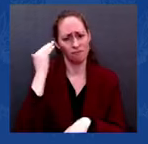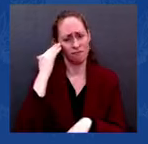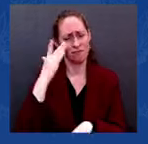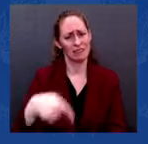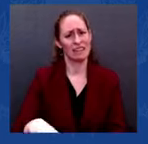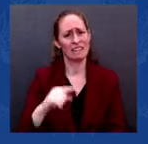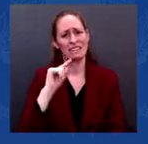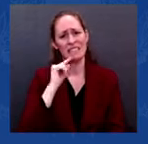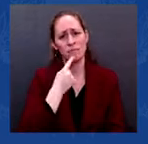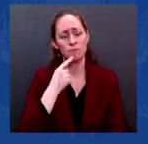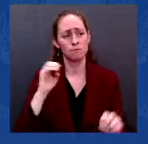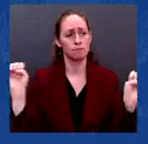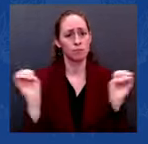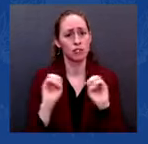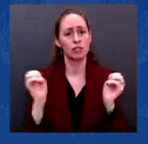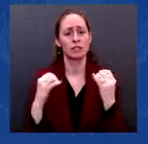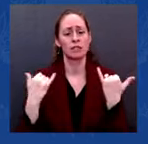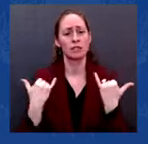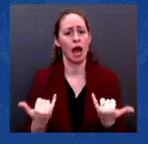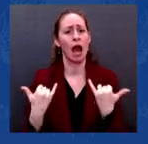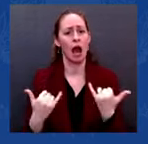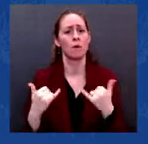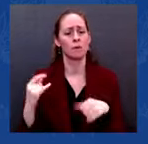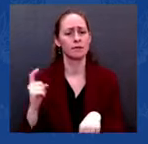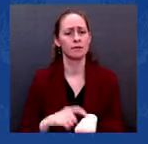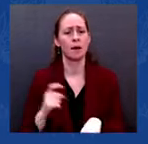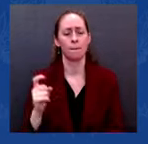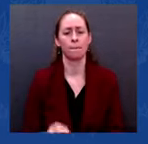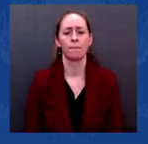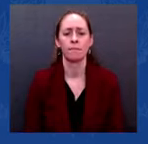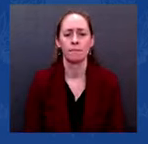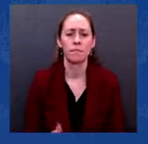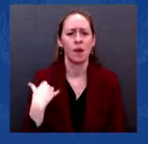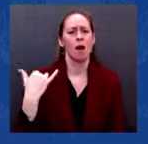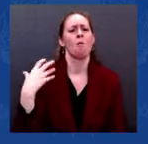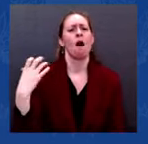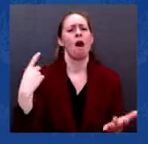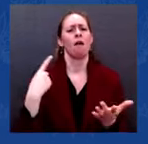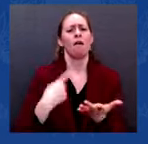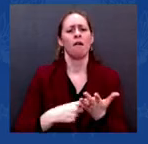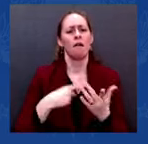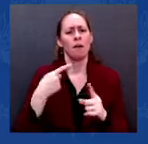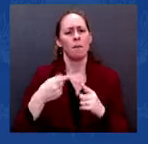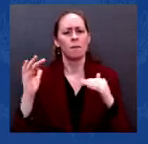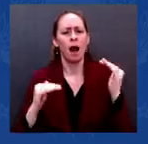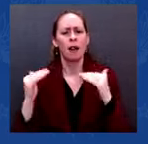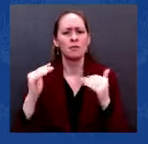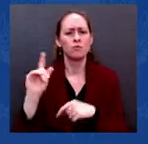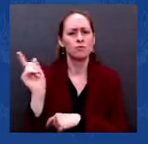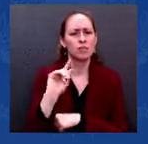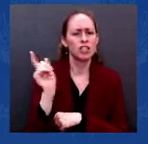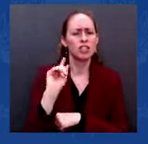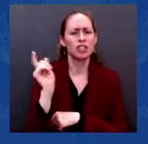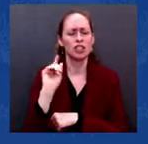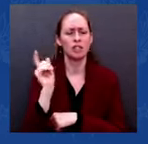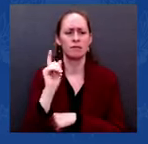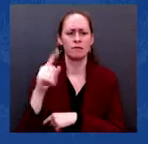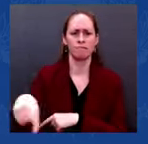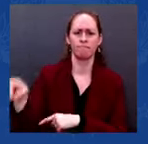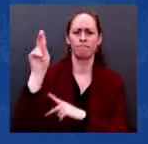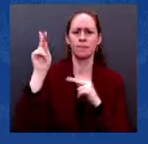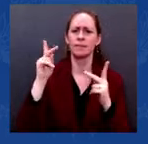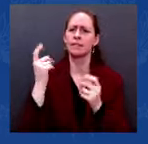interests of public safety and that important American principle of liberty and justice for all, and invest